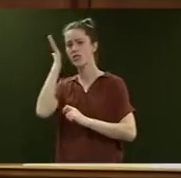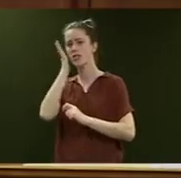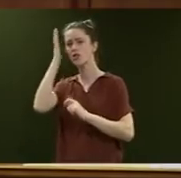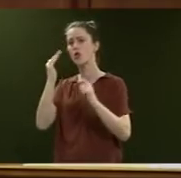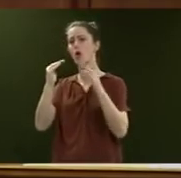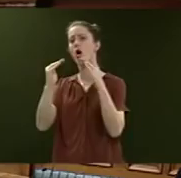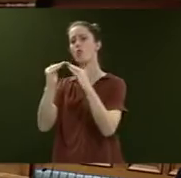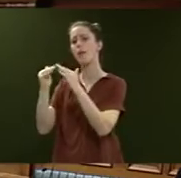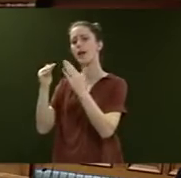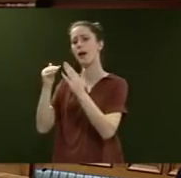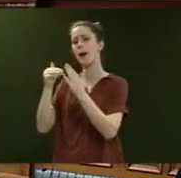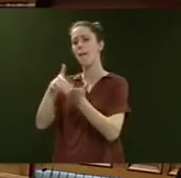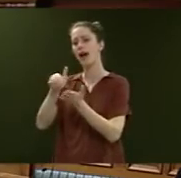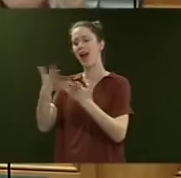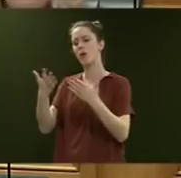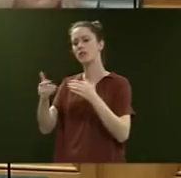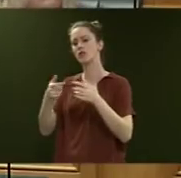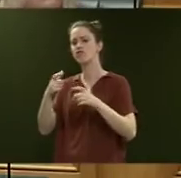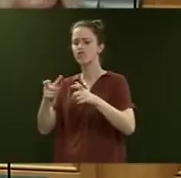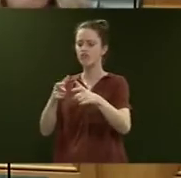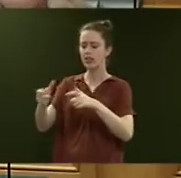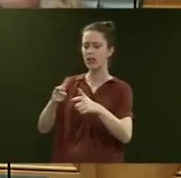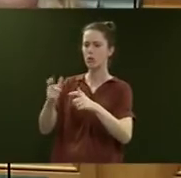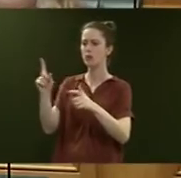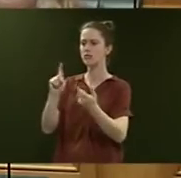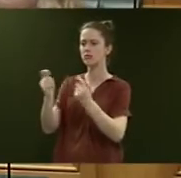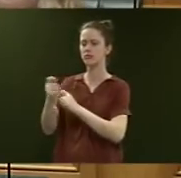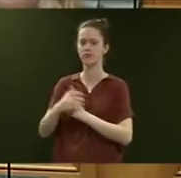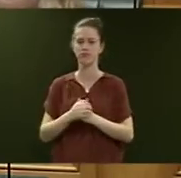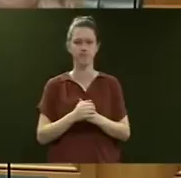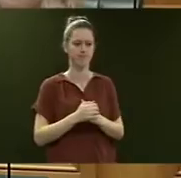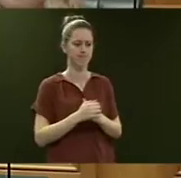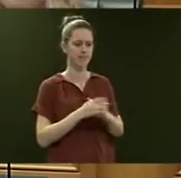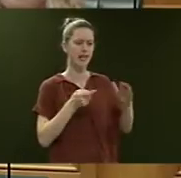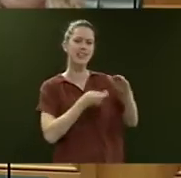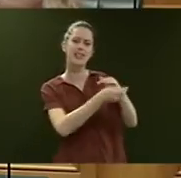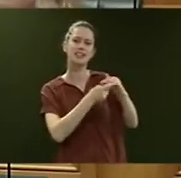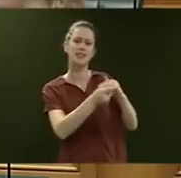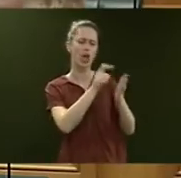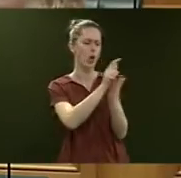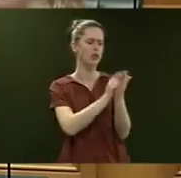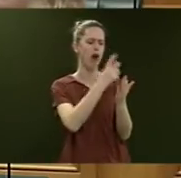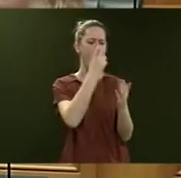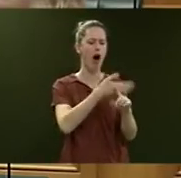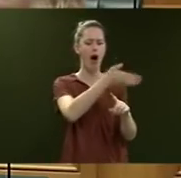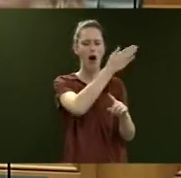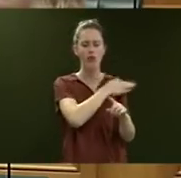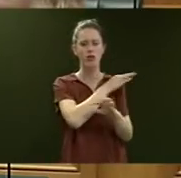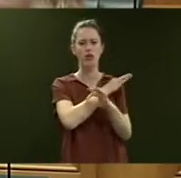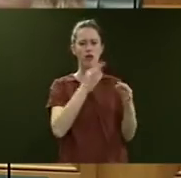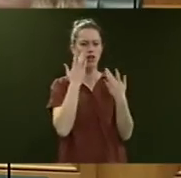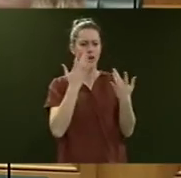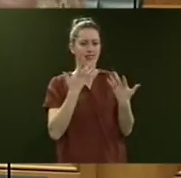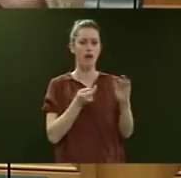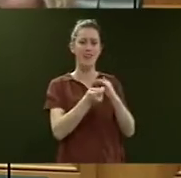is regulated? Mr Speaker. Our tenancy laws are antiquated. They don't reflect the fact that renting